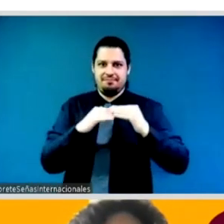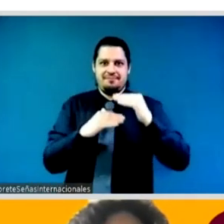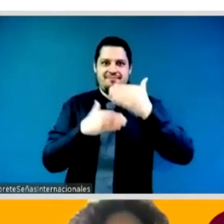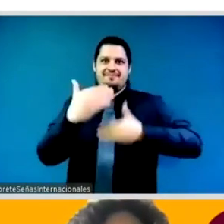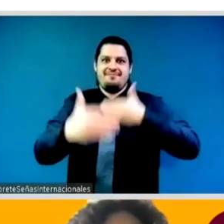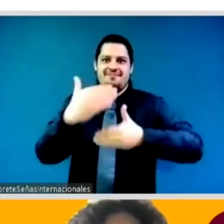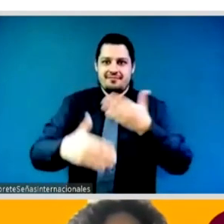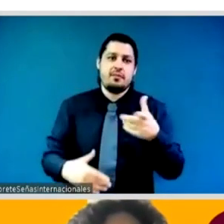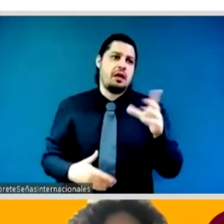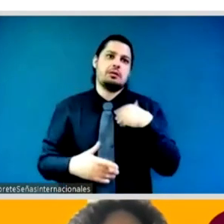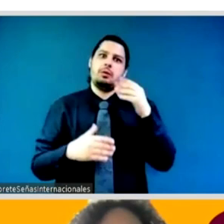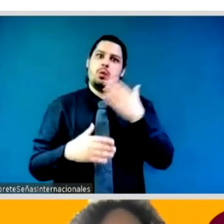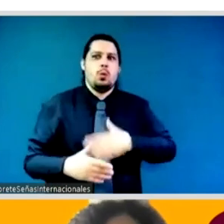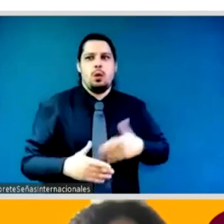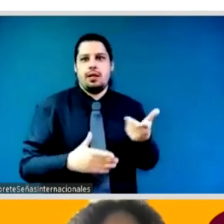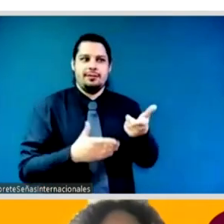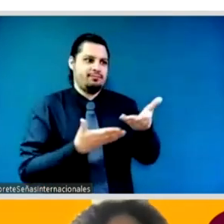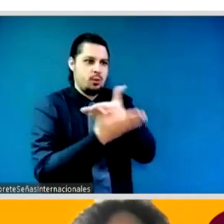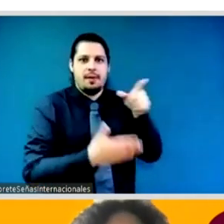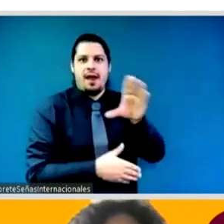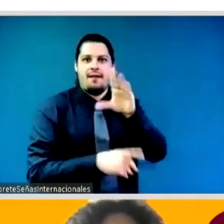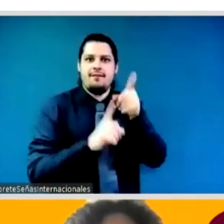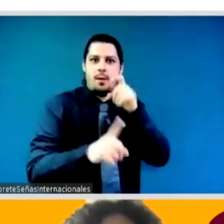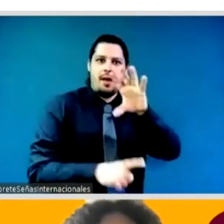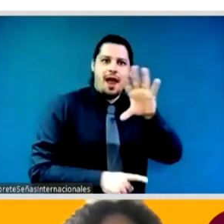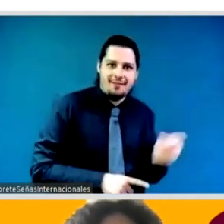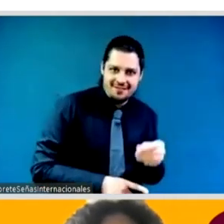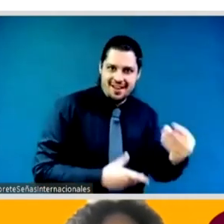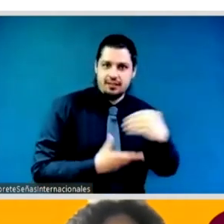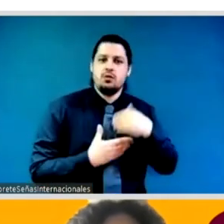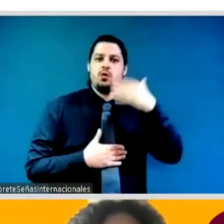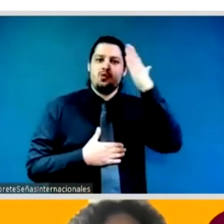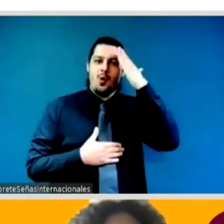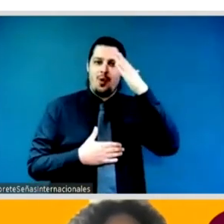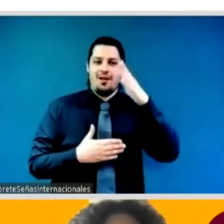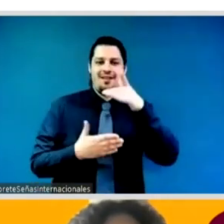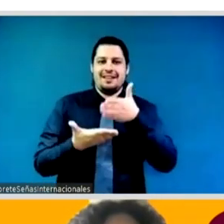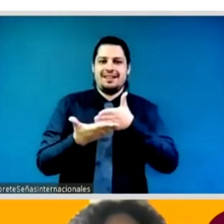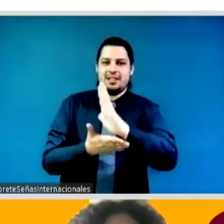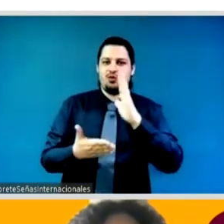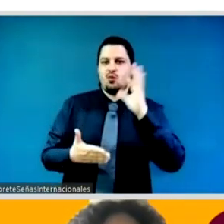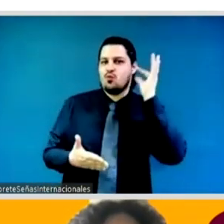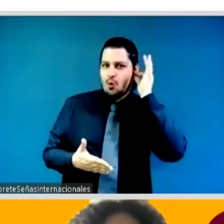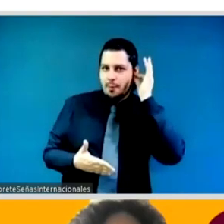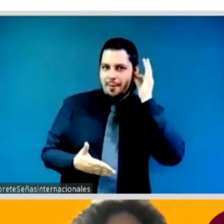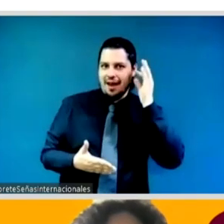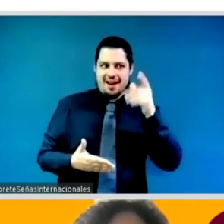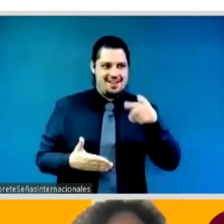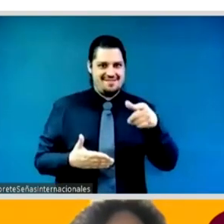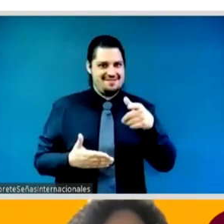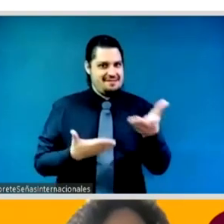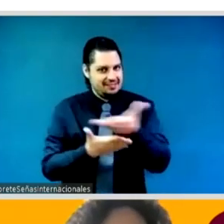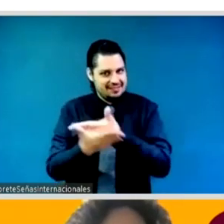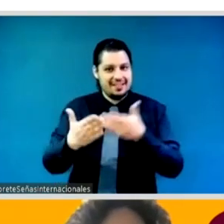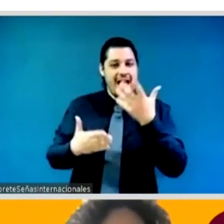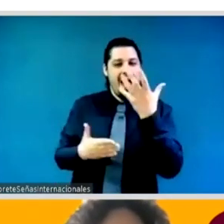money to men but unfortunately that's what we do so right so that commitment and then you know if we do that let's not forget it's